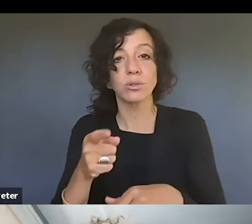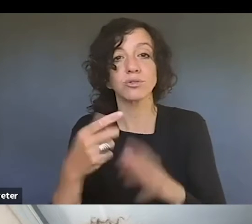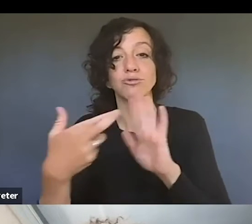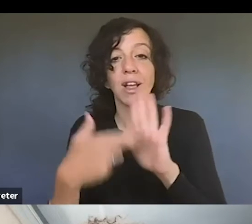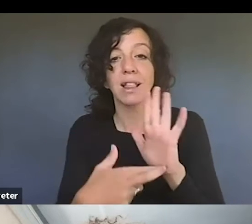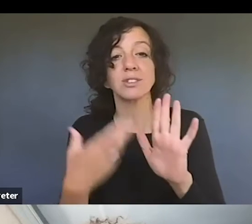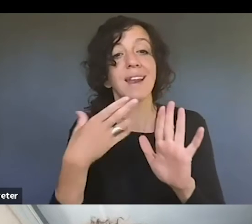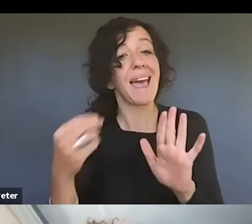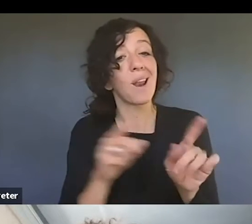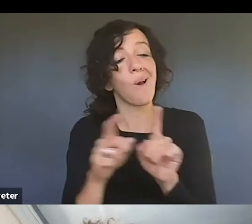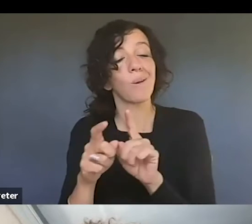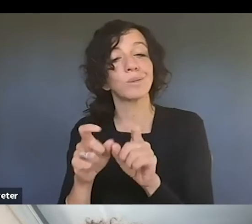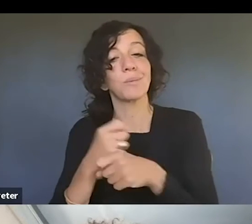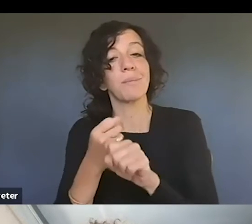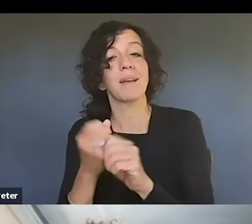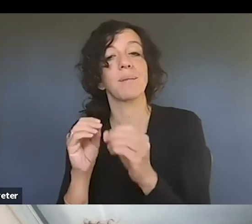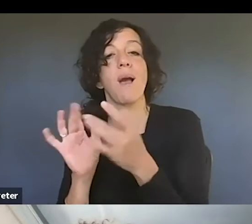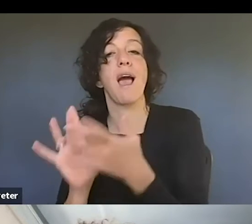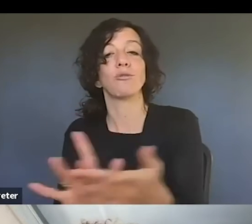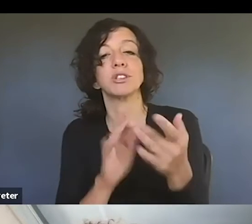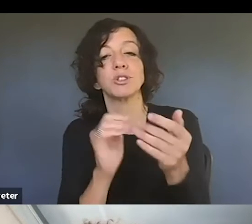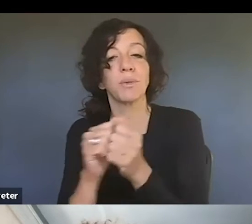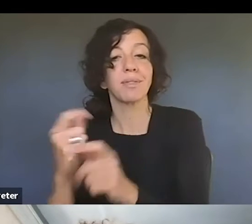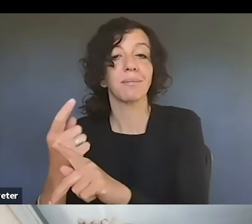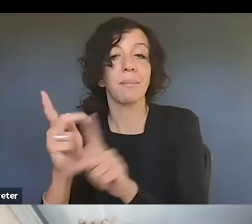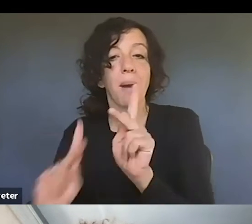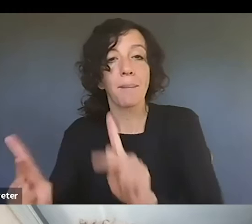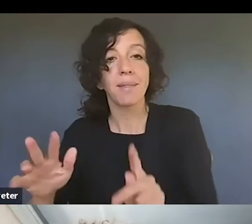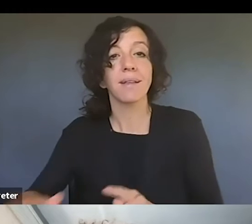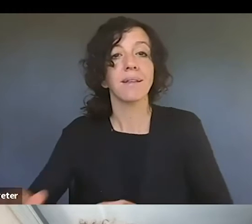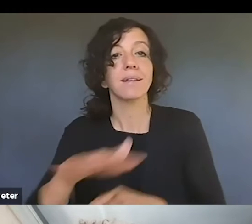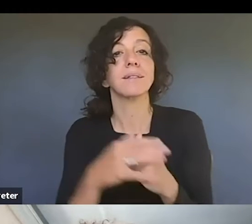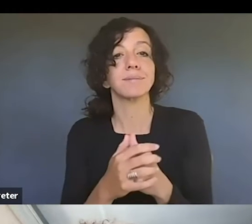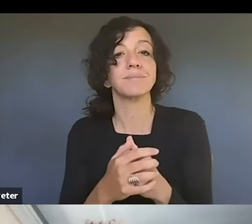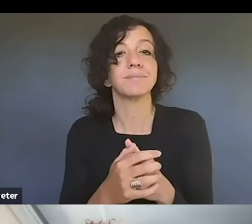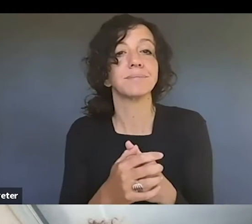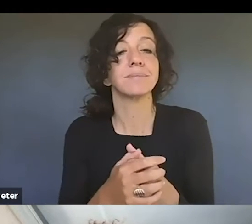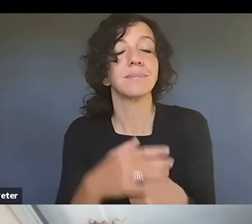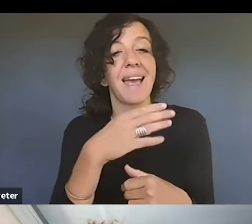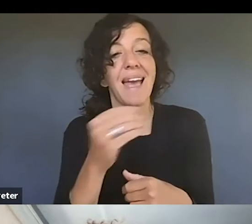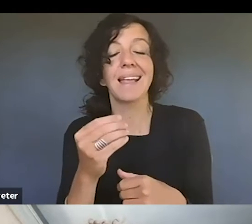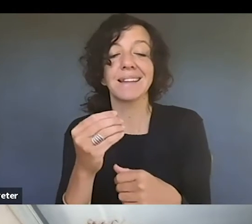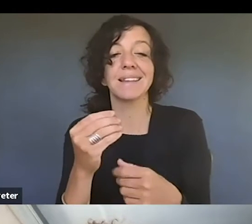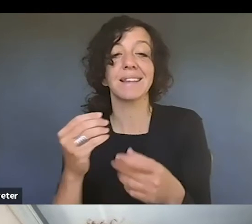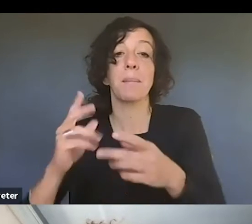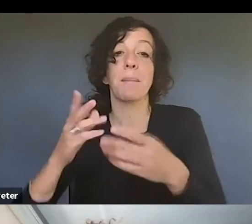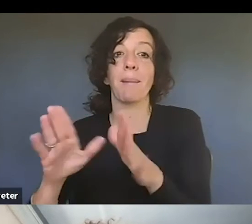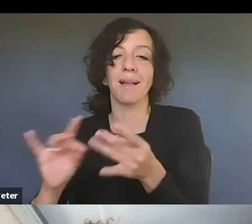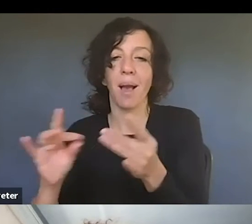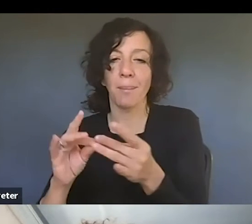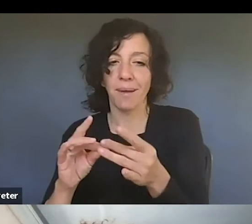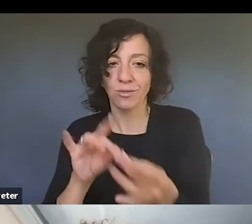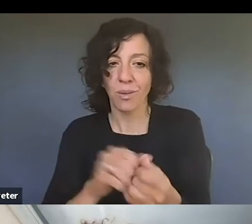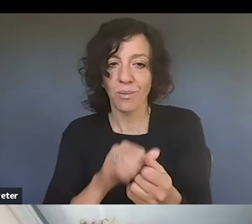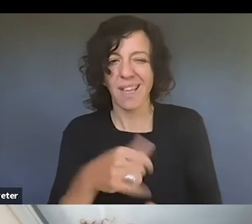outreach, um, there's a noticing and comment that is involved with most of, most of those rulemaking. So the copyright office facilitates